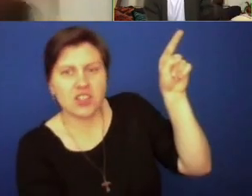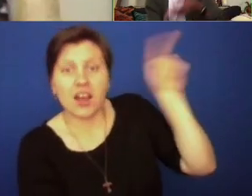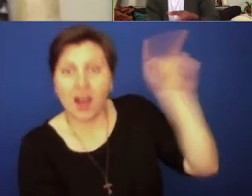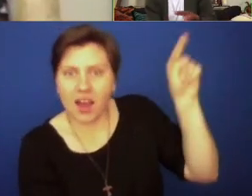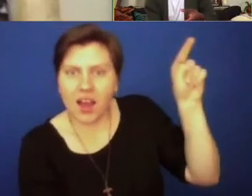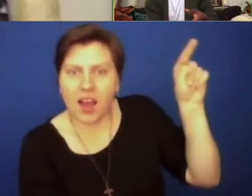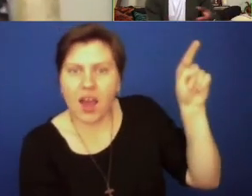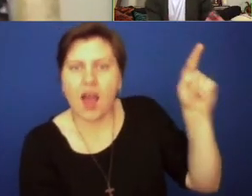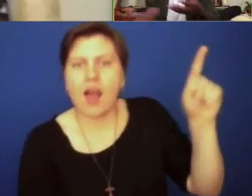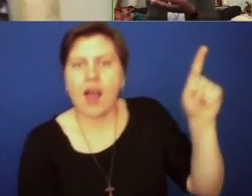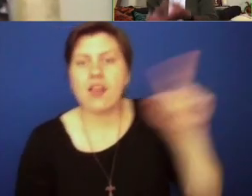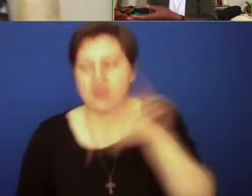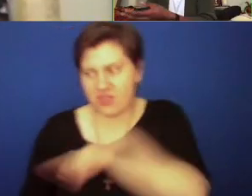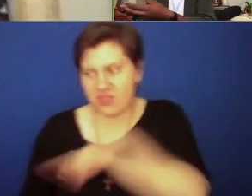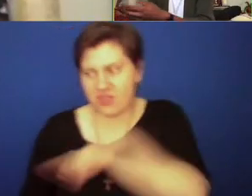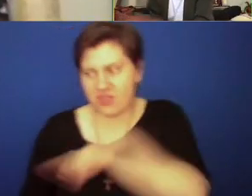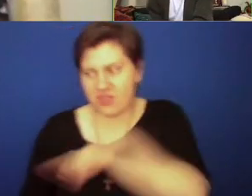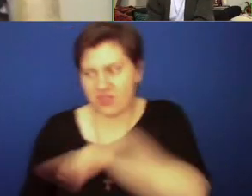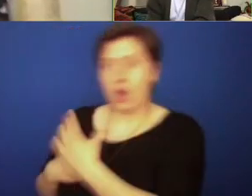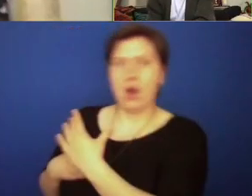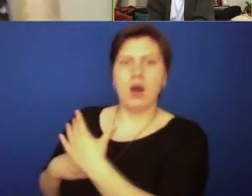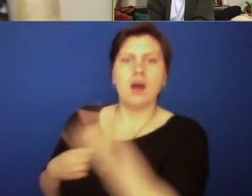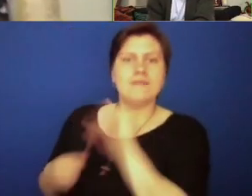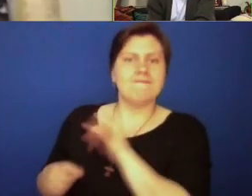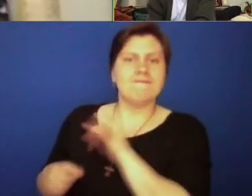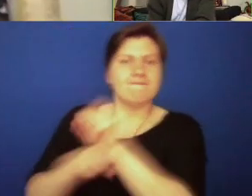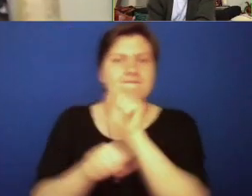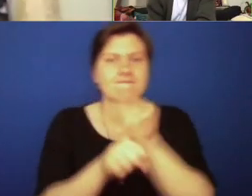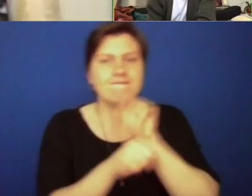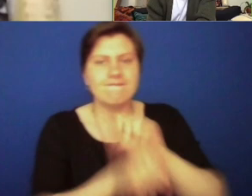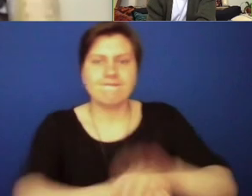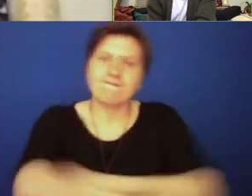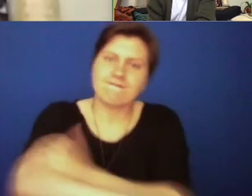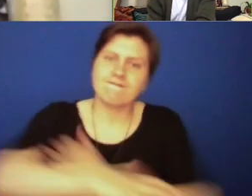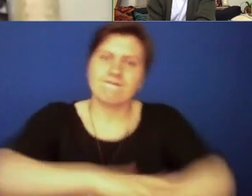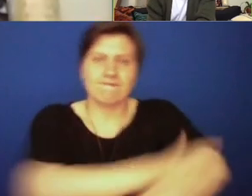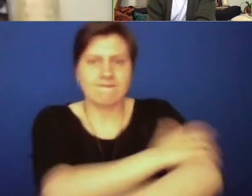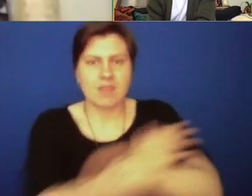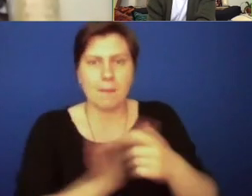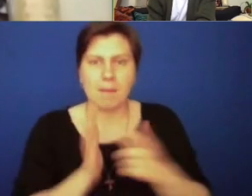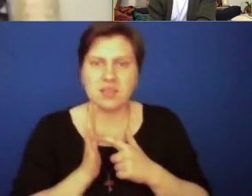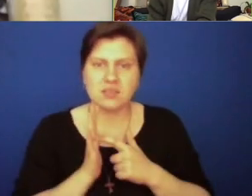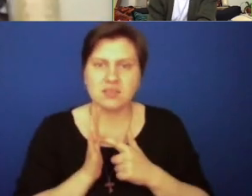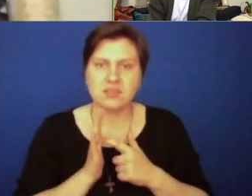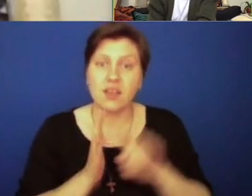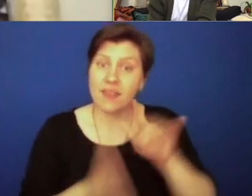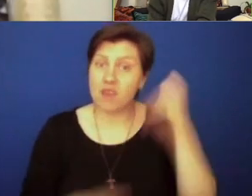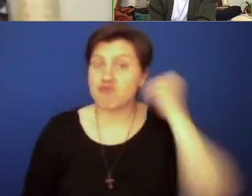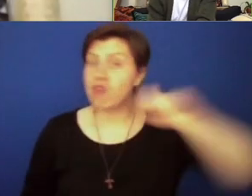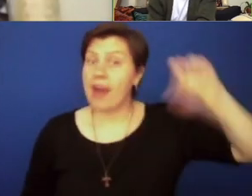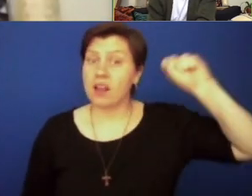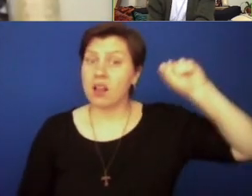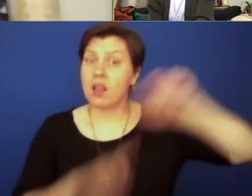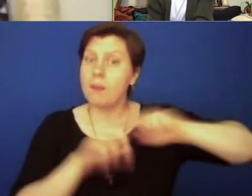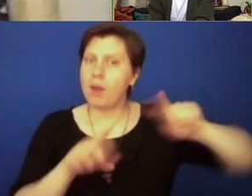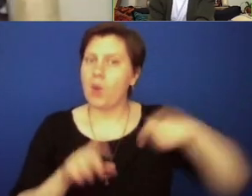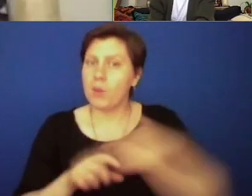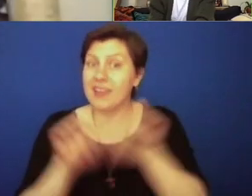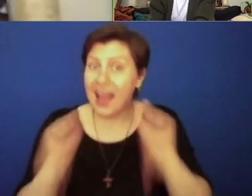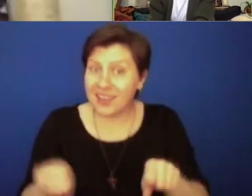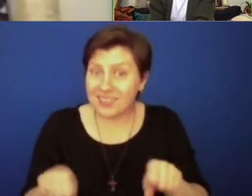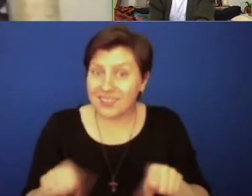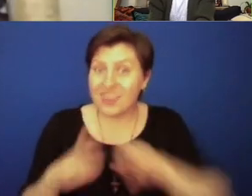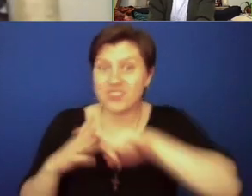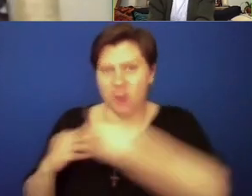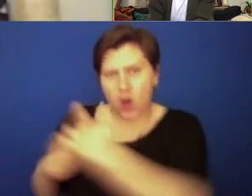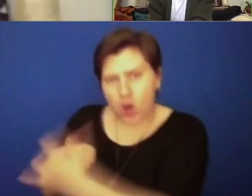go after us to do the real work. And it's a radical choice that we have to make. But it's something that we can do. We have to start